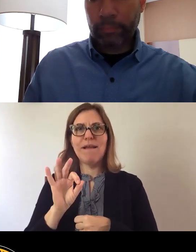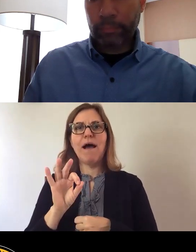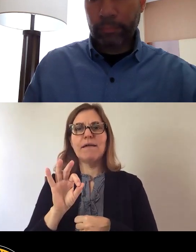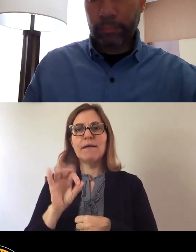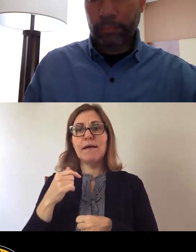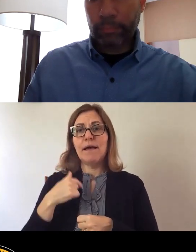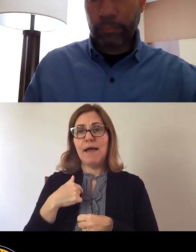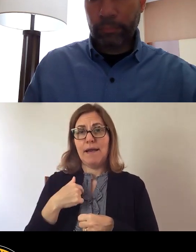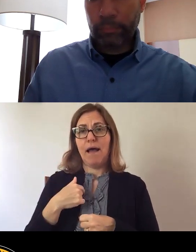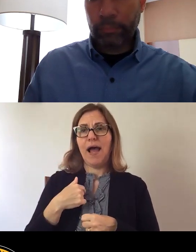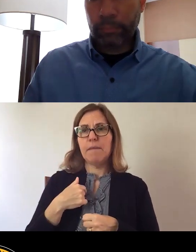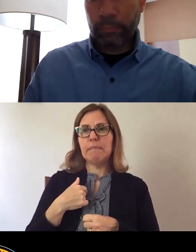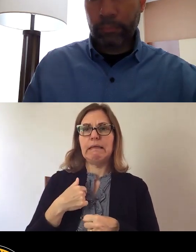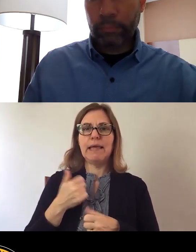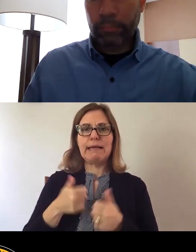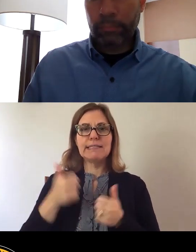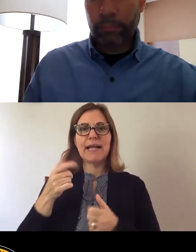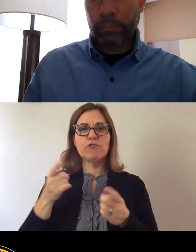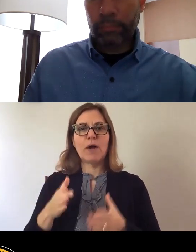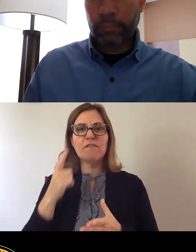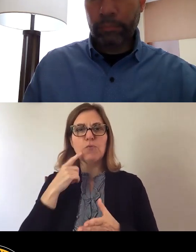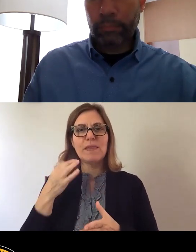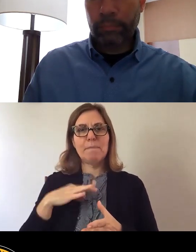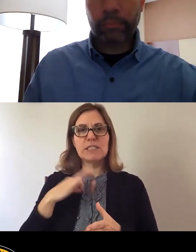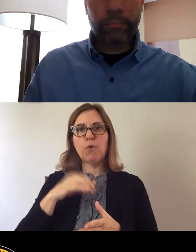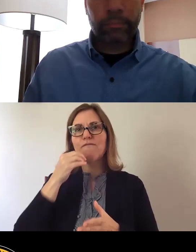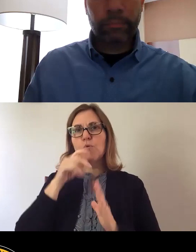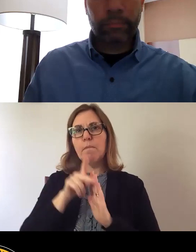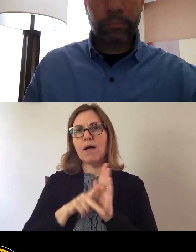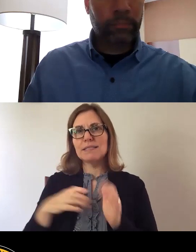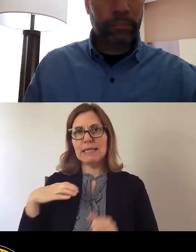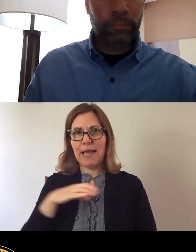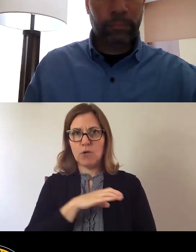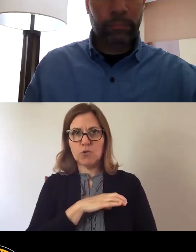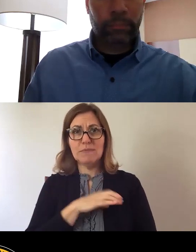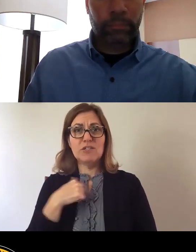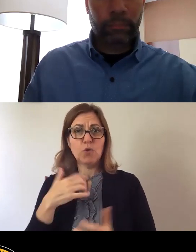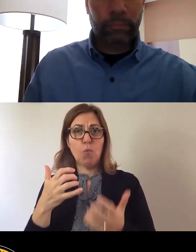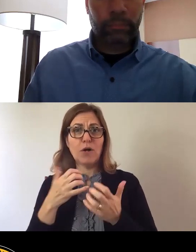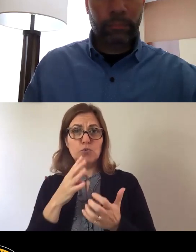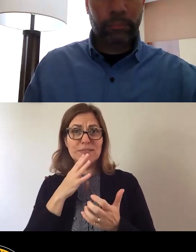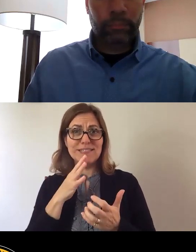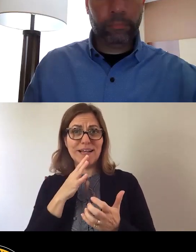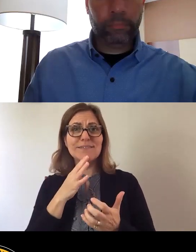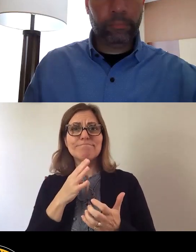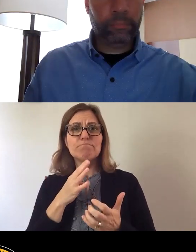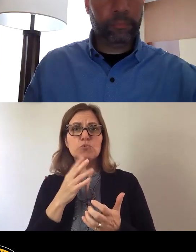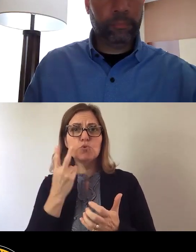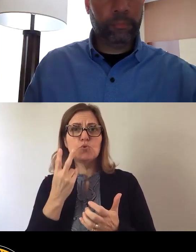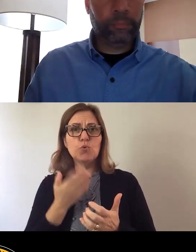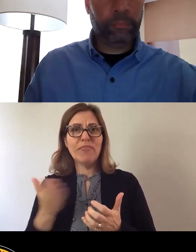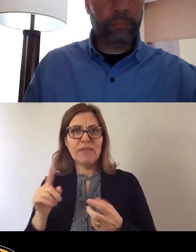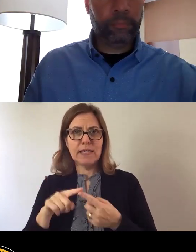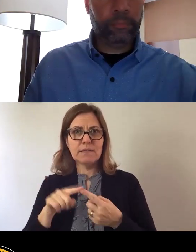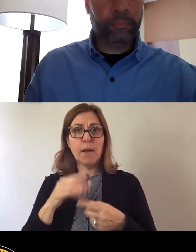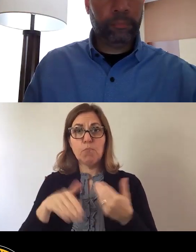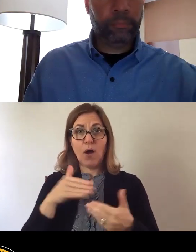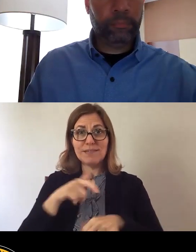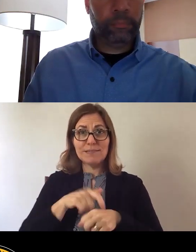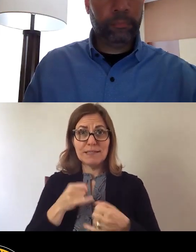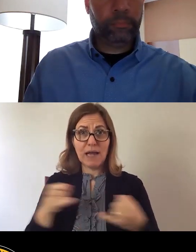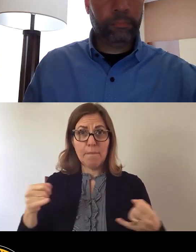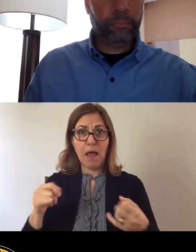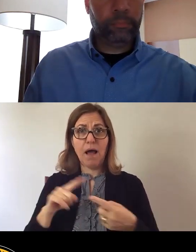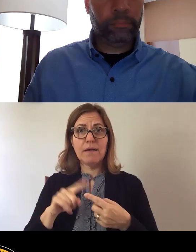of the Pittsburgh Food Policy Council. I want to touch on two pieces here this morning. One is around process and timeline, and the second is on the content